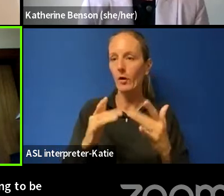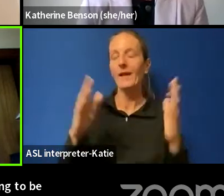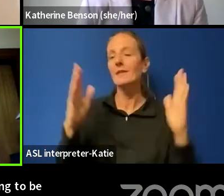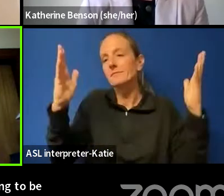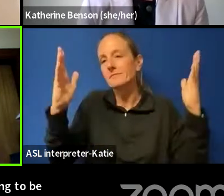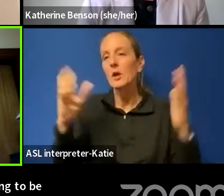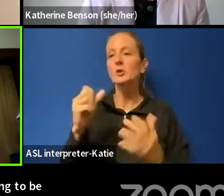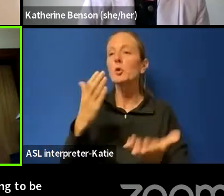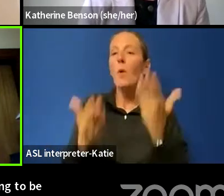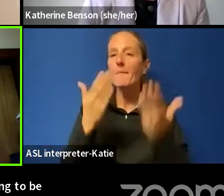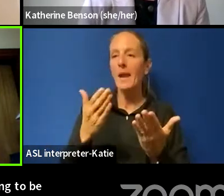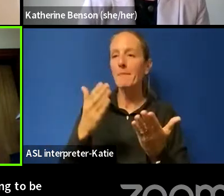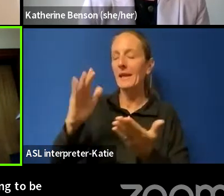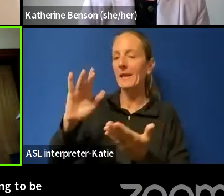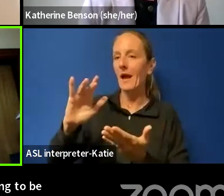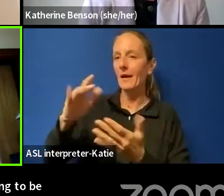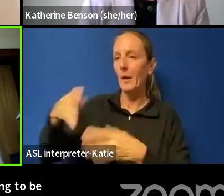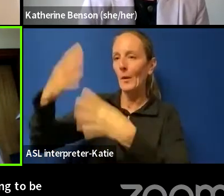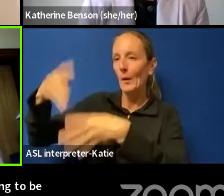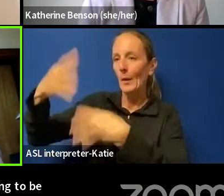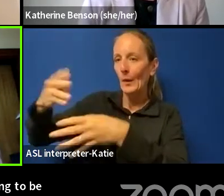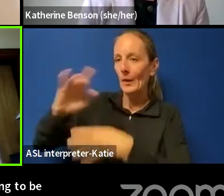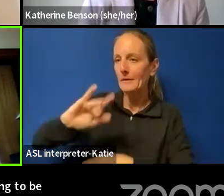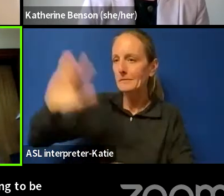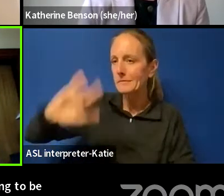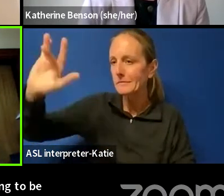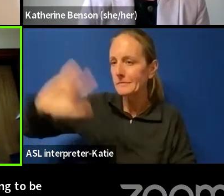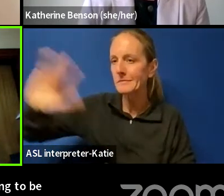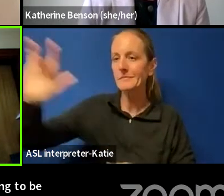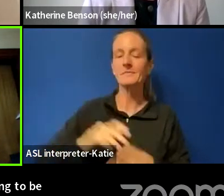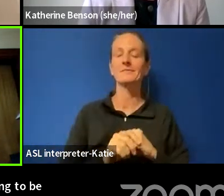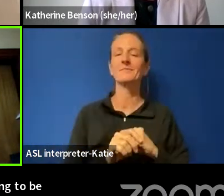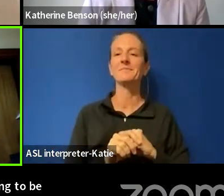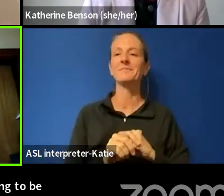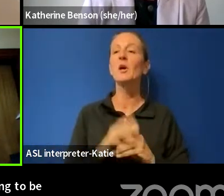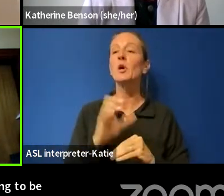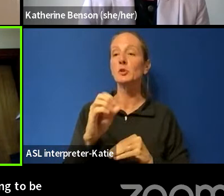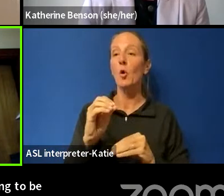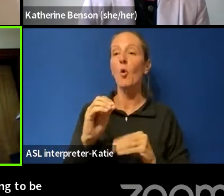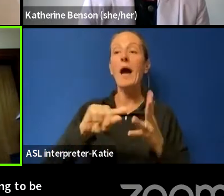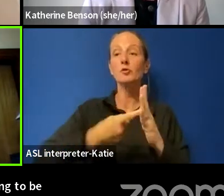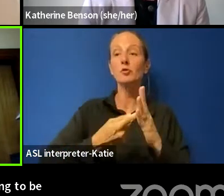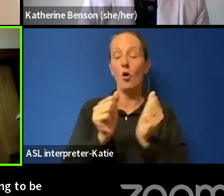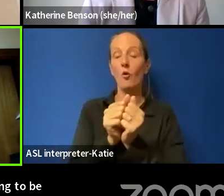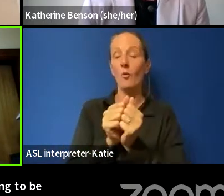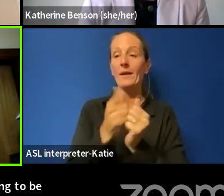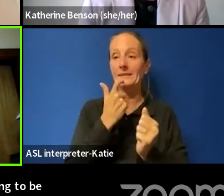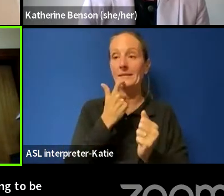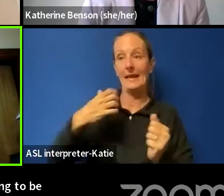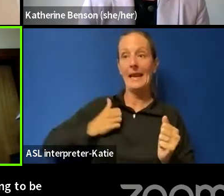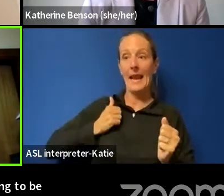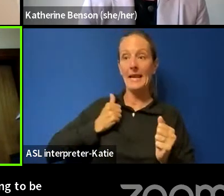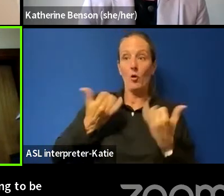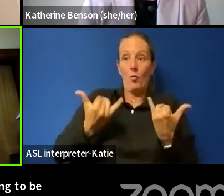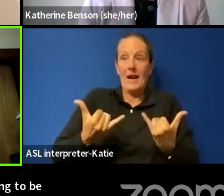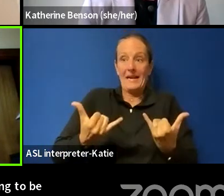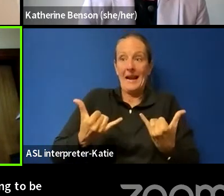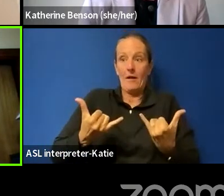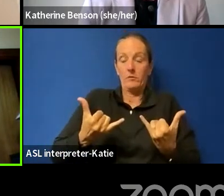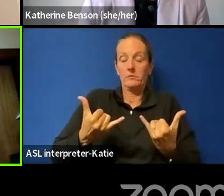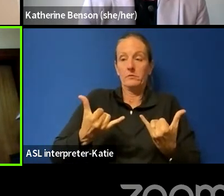So I will start off by saying that in Canada, right now, at the border,